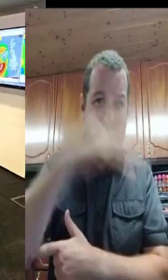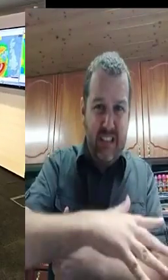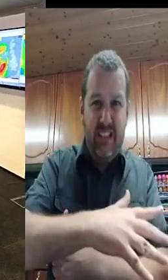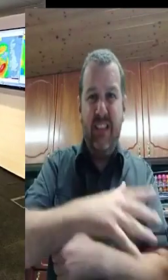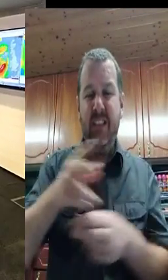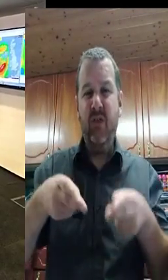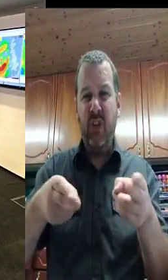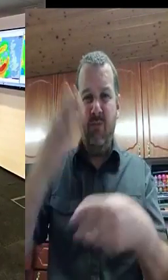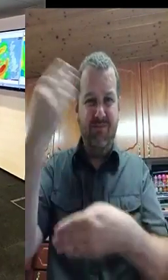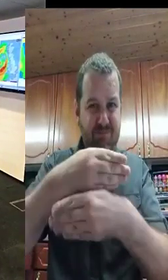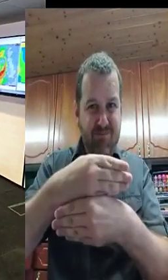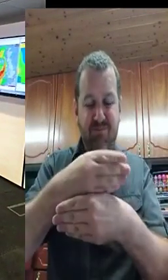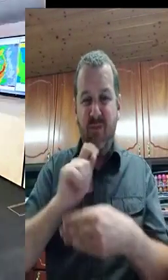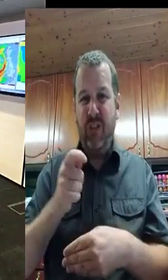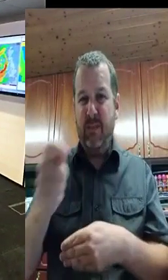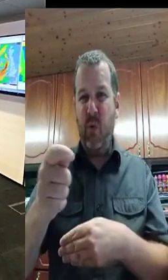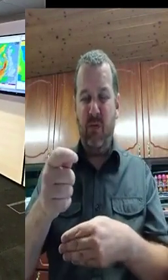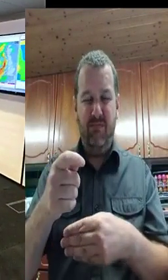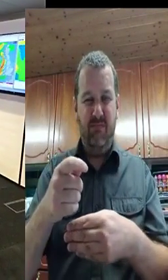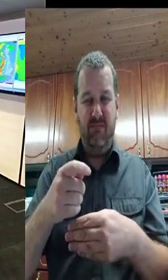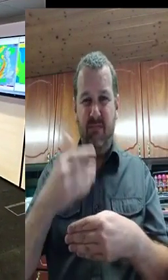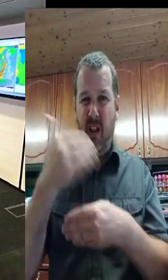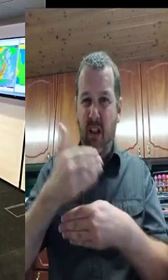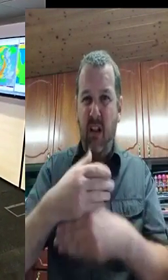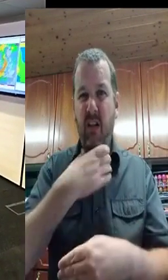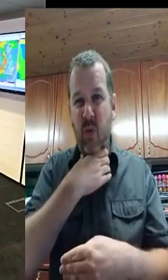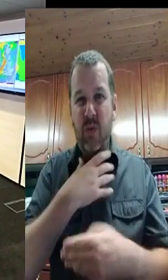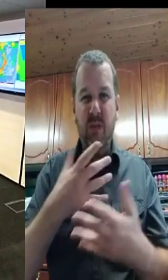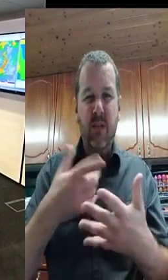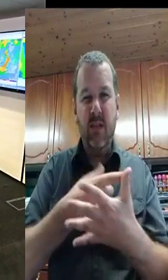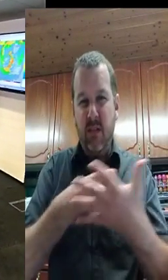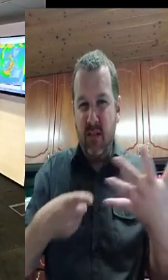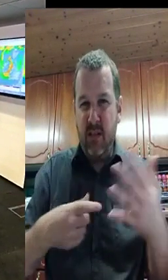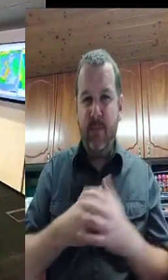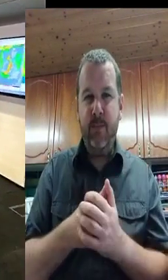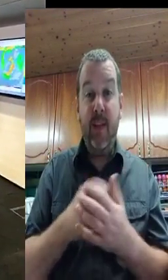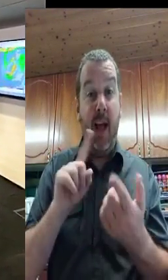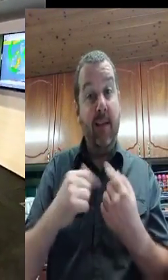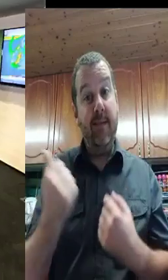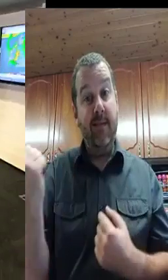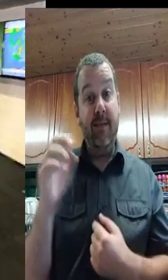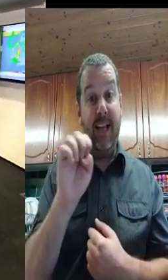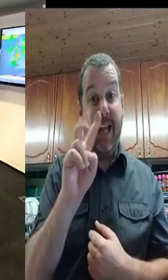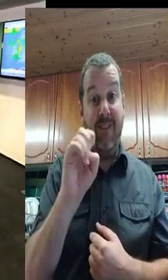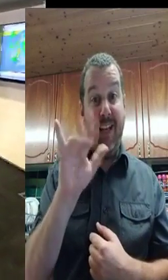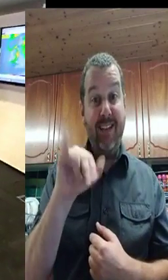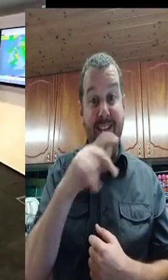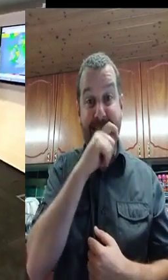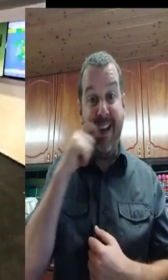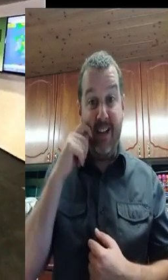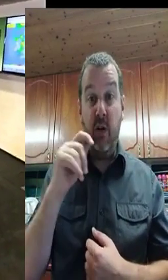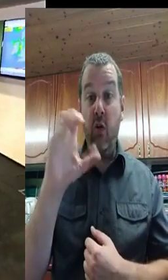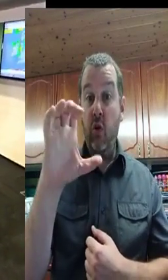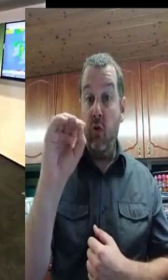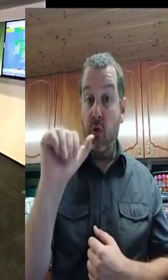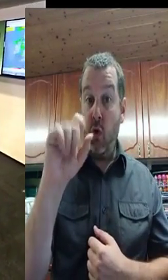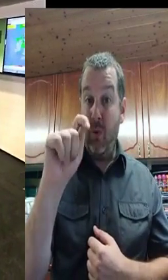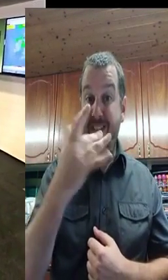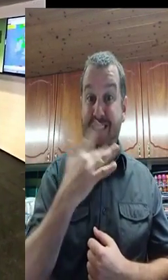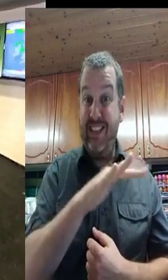right throughout the country to all local authorities and relevant stakeholders,